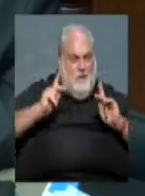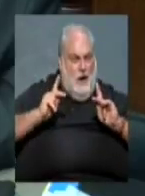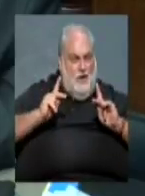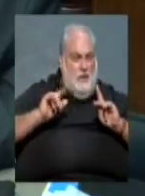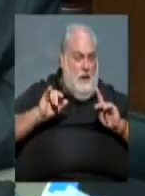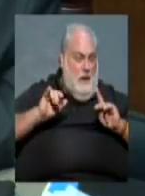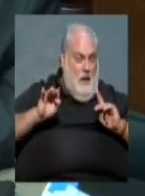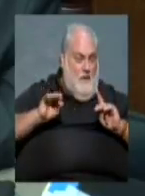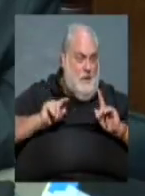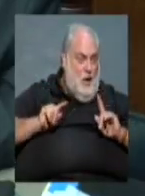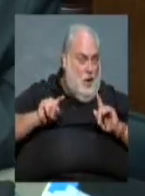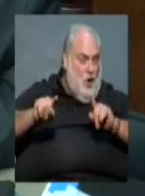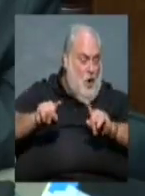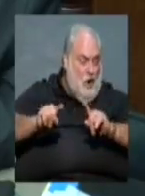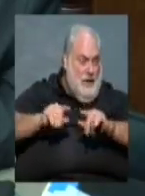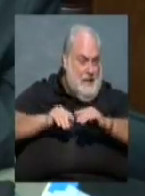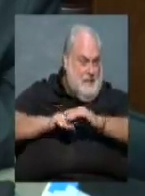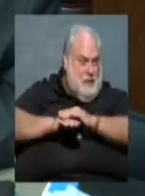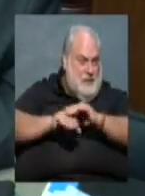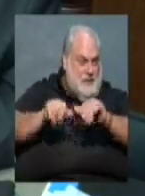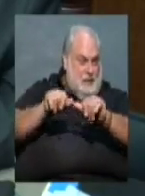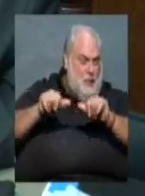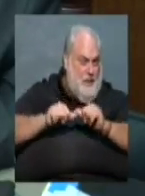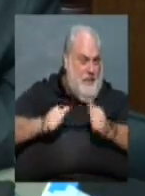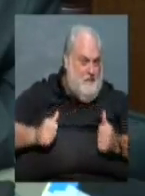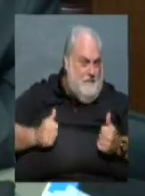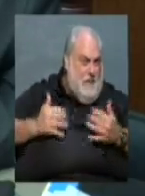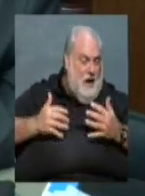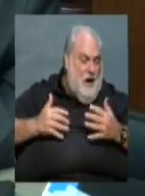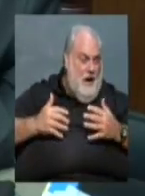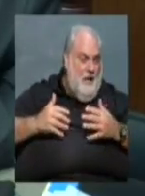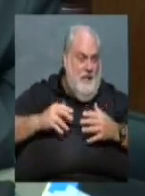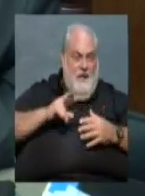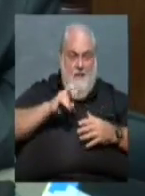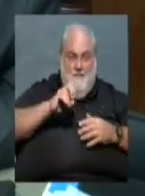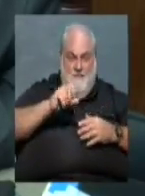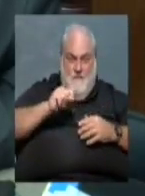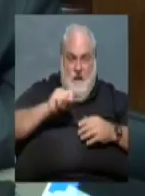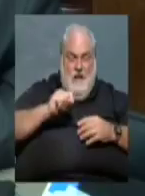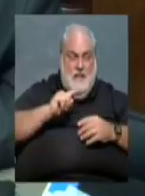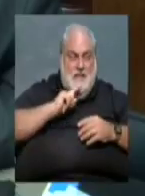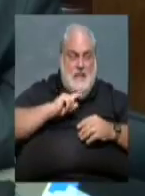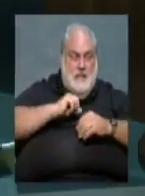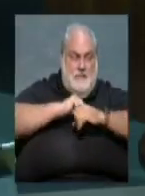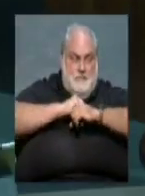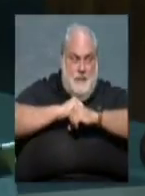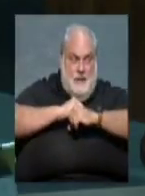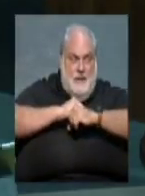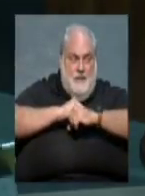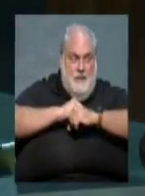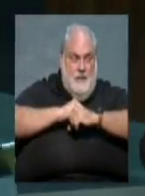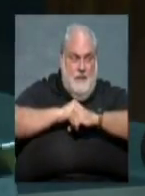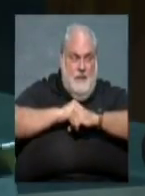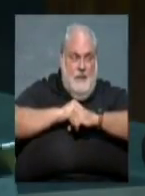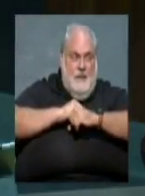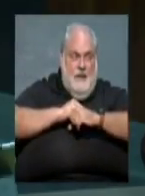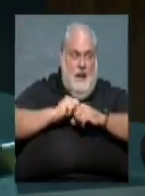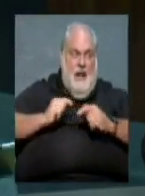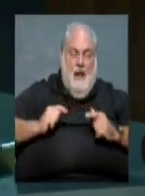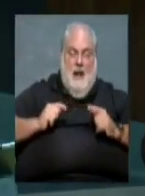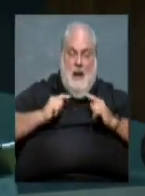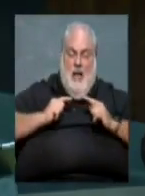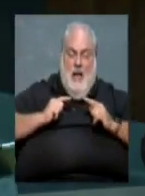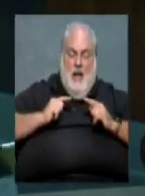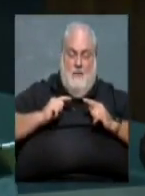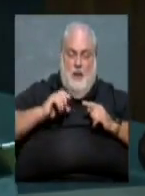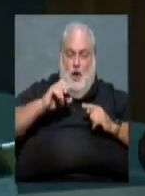situation where there's a fire, I'm not sure the vests would. Right. No, this was a live criminal situation with